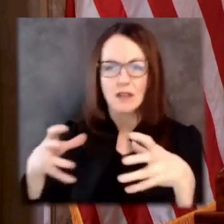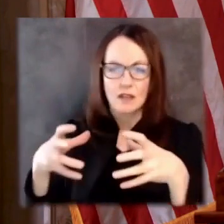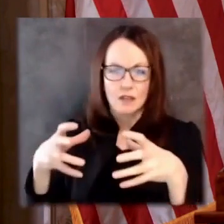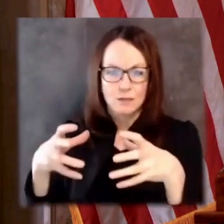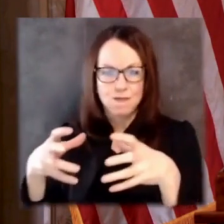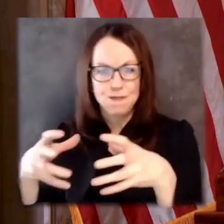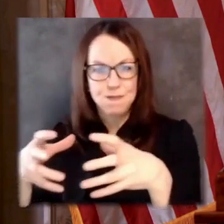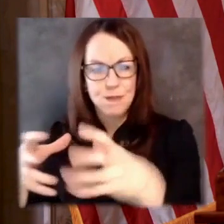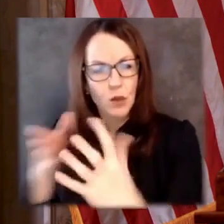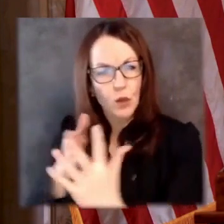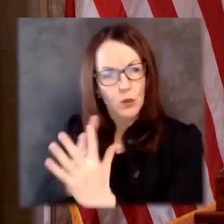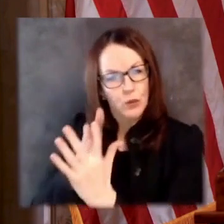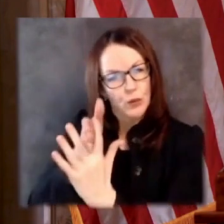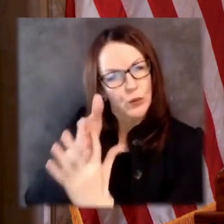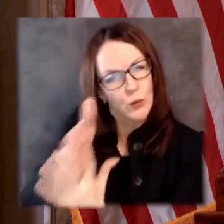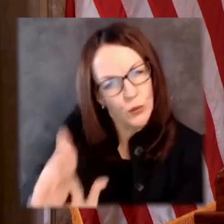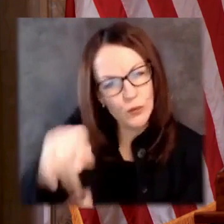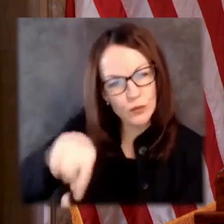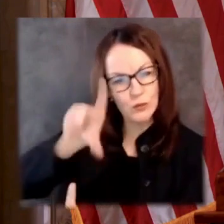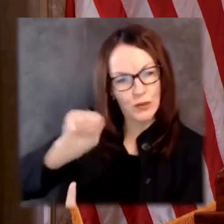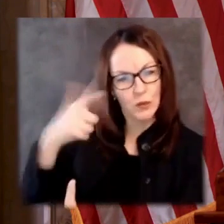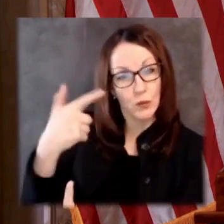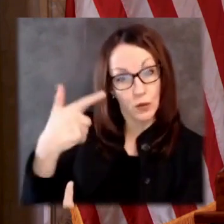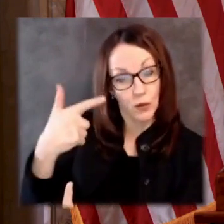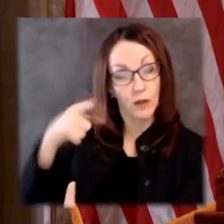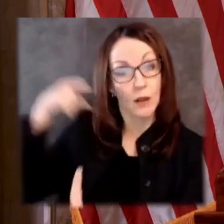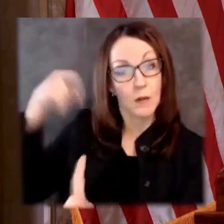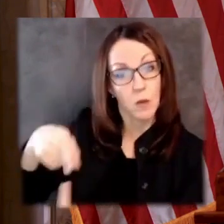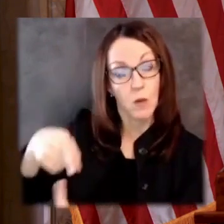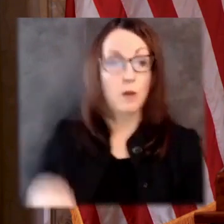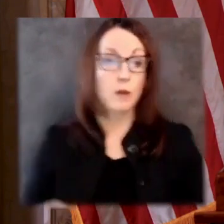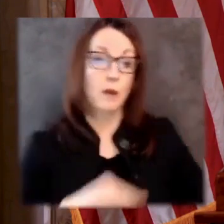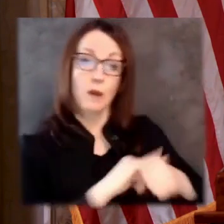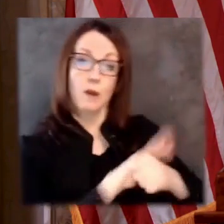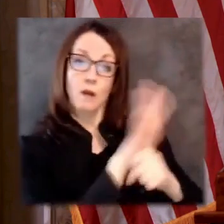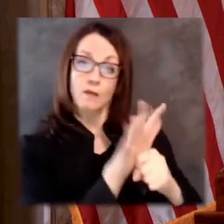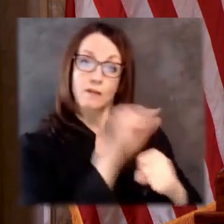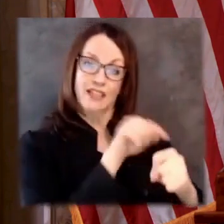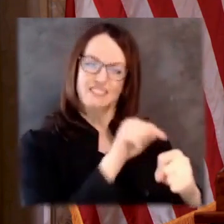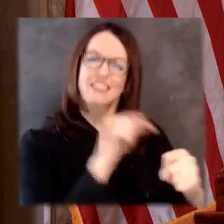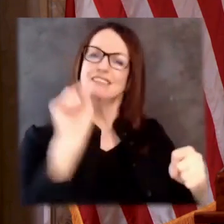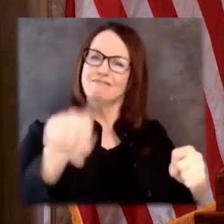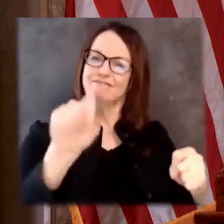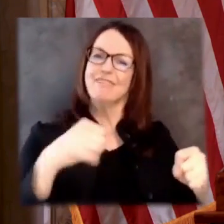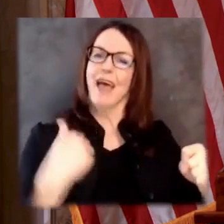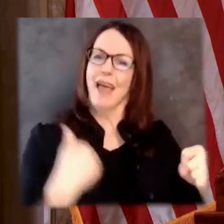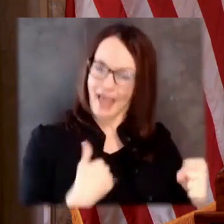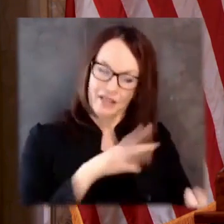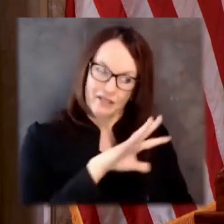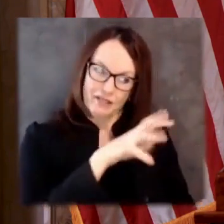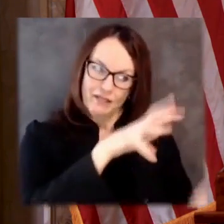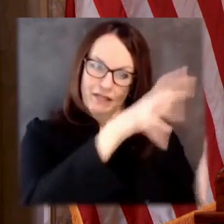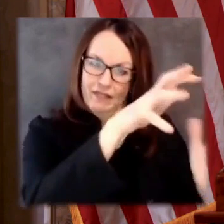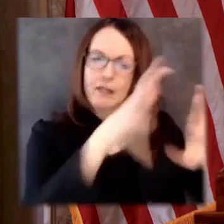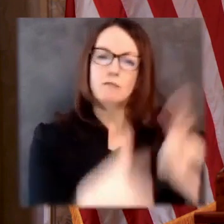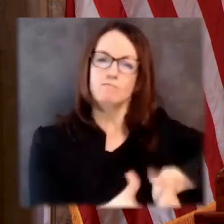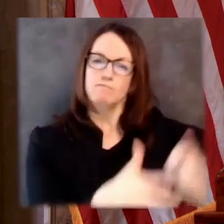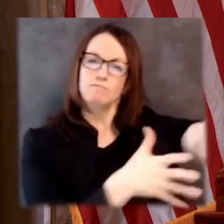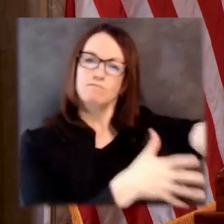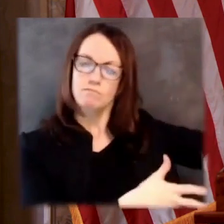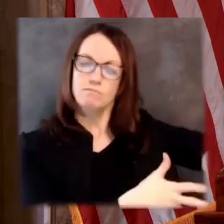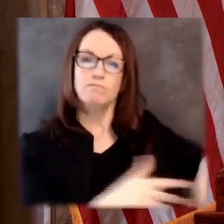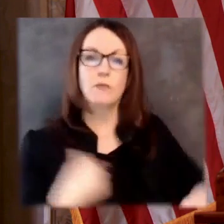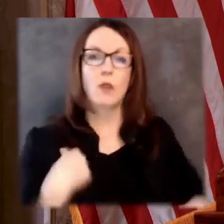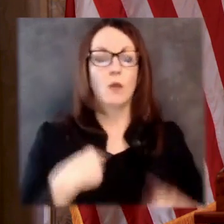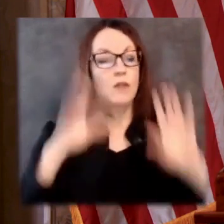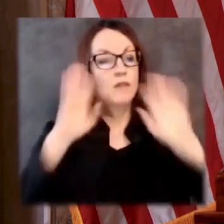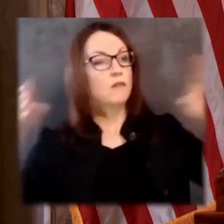virus in the past. Frankly, I am too. I know so many are ready to get vaccinated and get back to the life